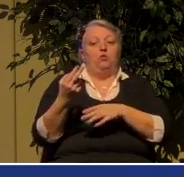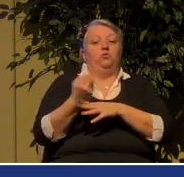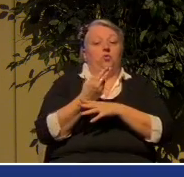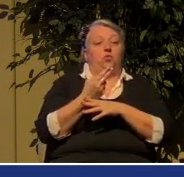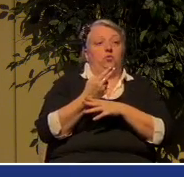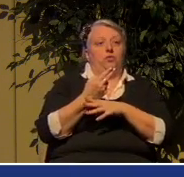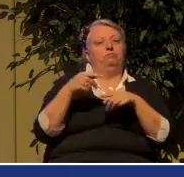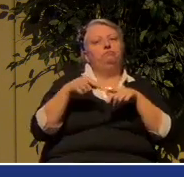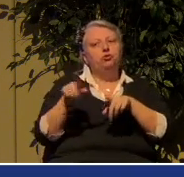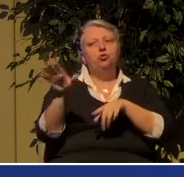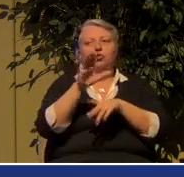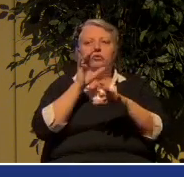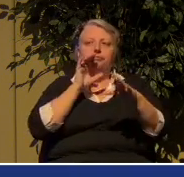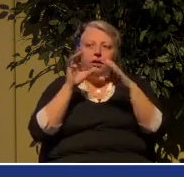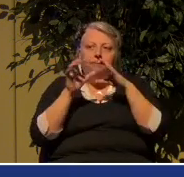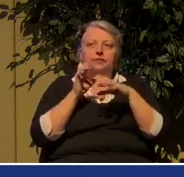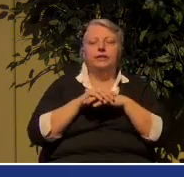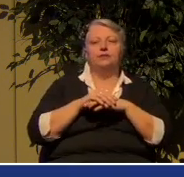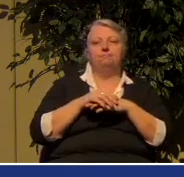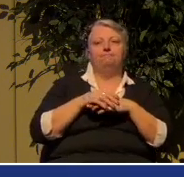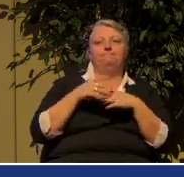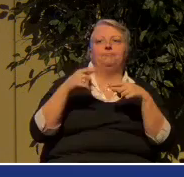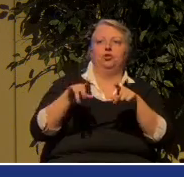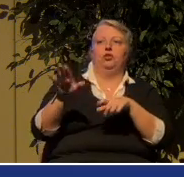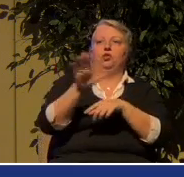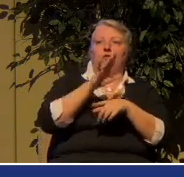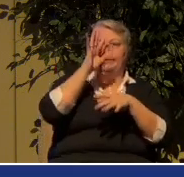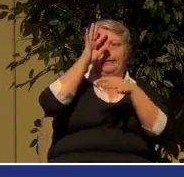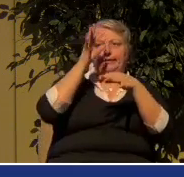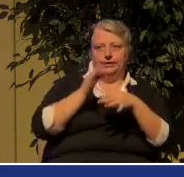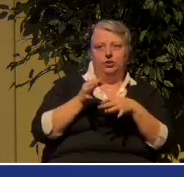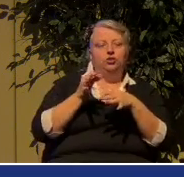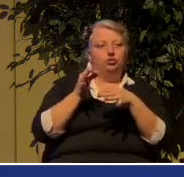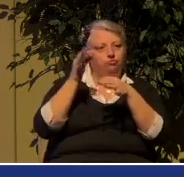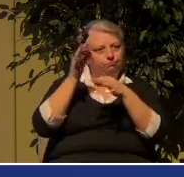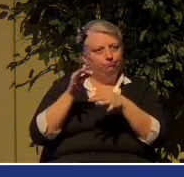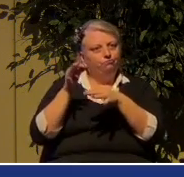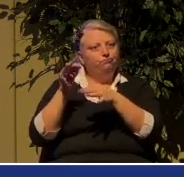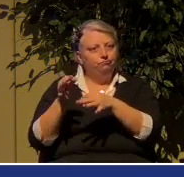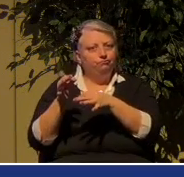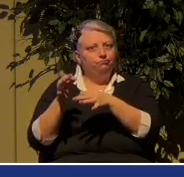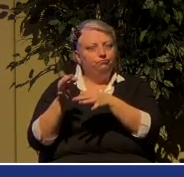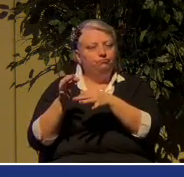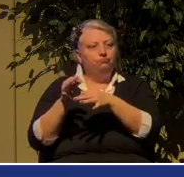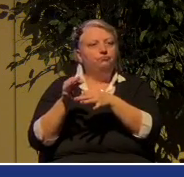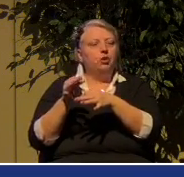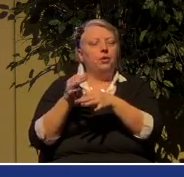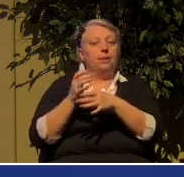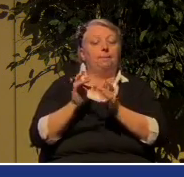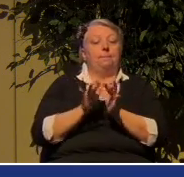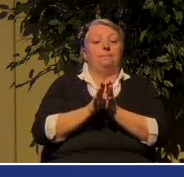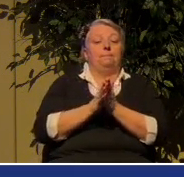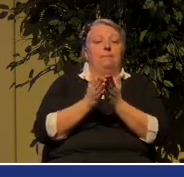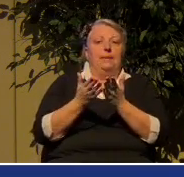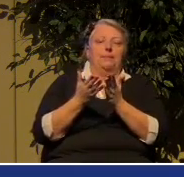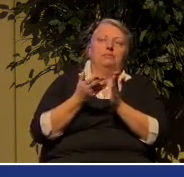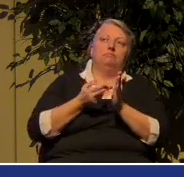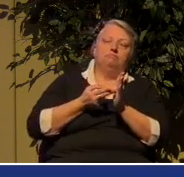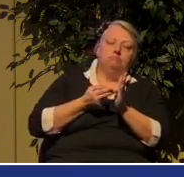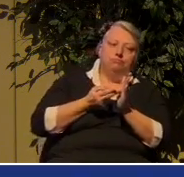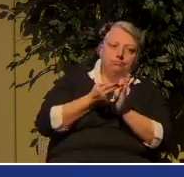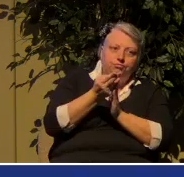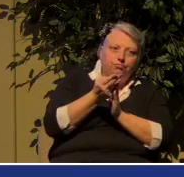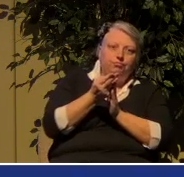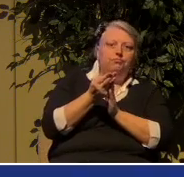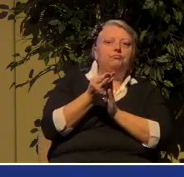and in your decision making with biblical integrity because you are honoring